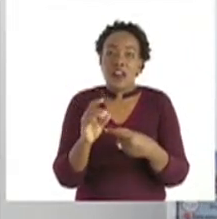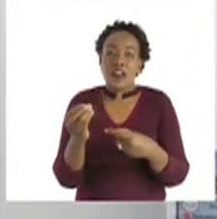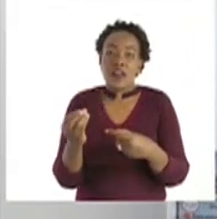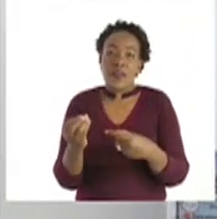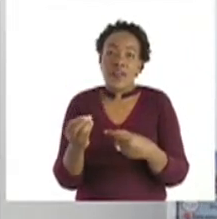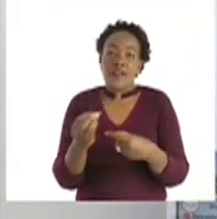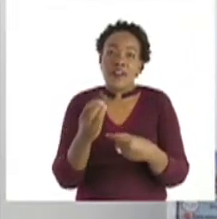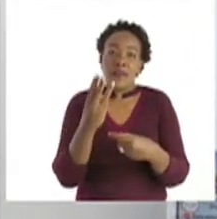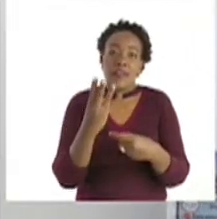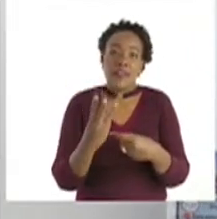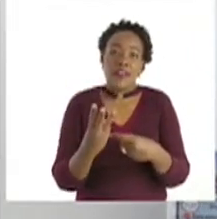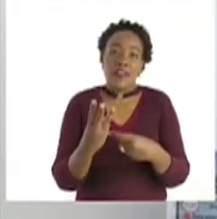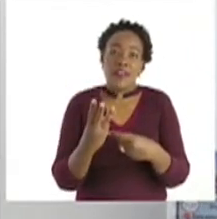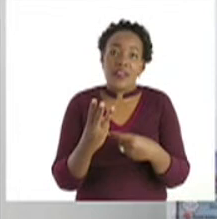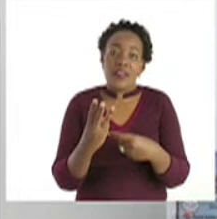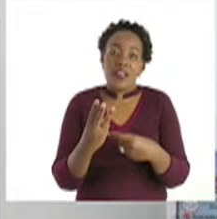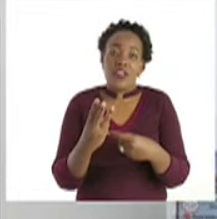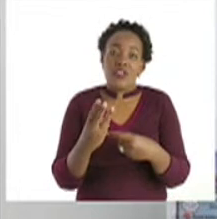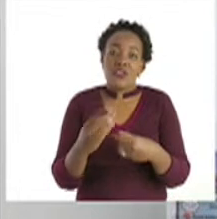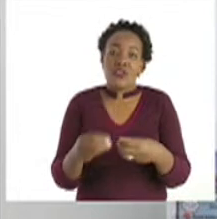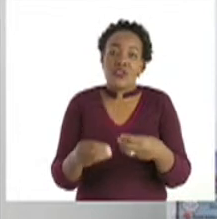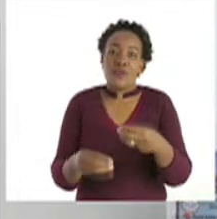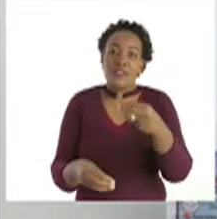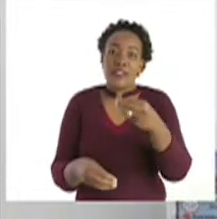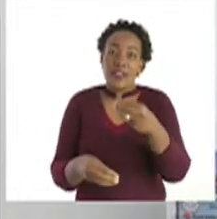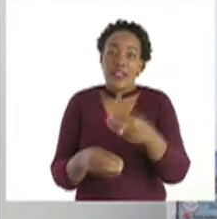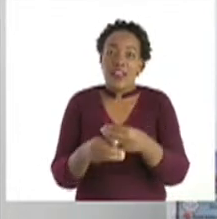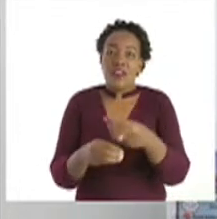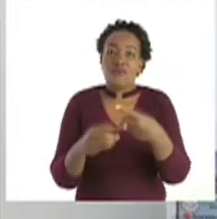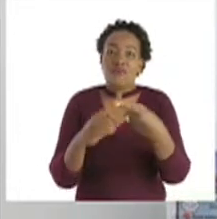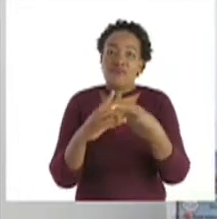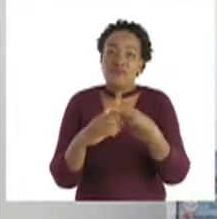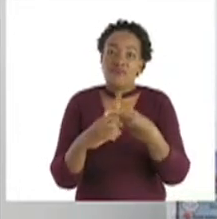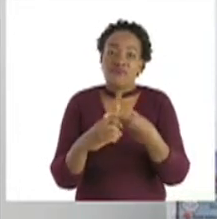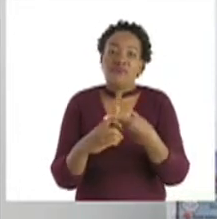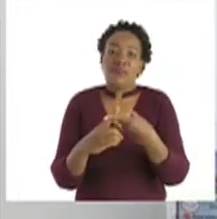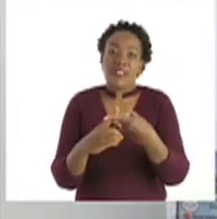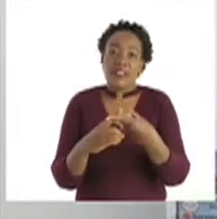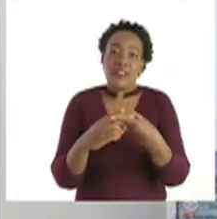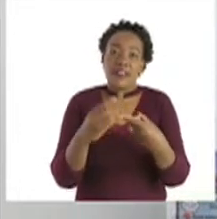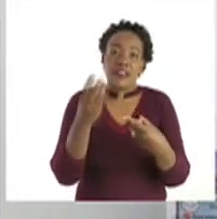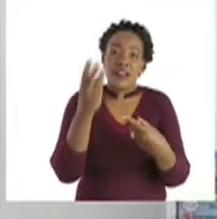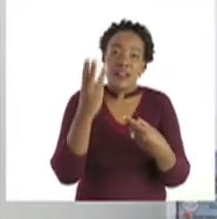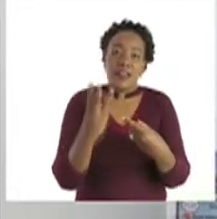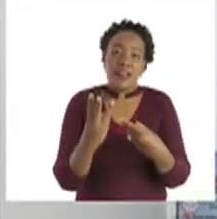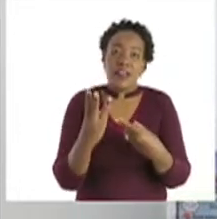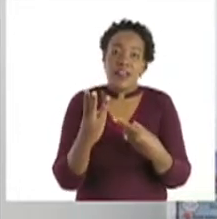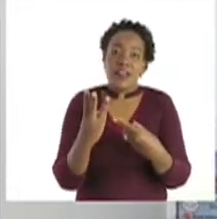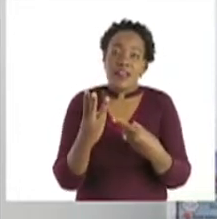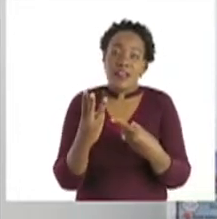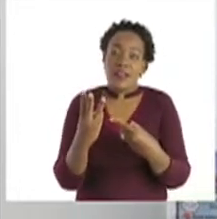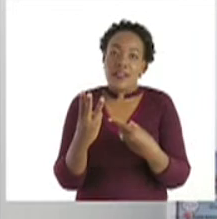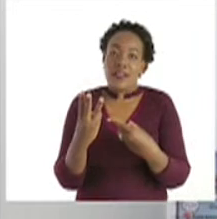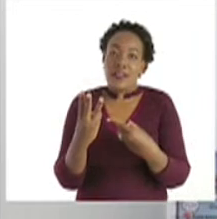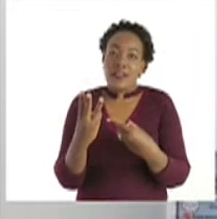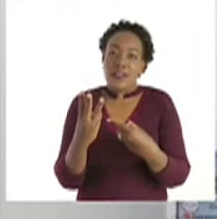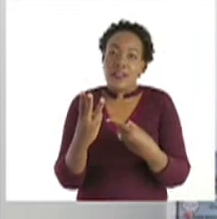It means we must add 3 by itself, and it will be 3 plus 3.